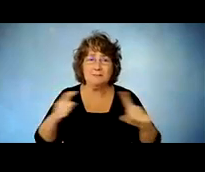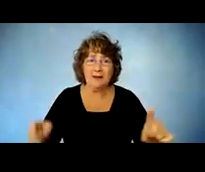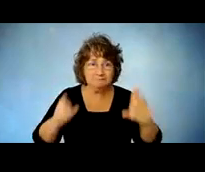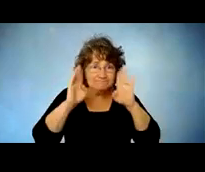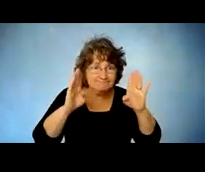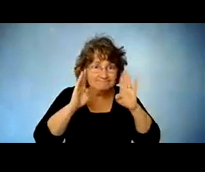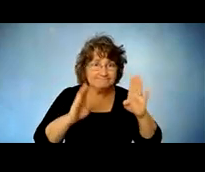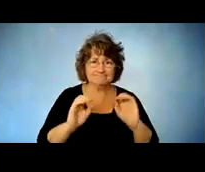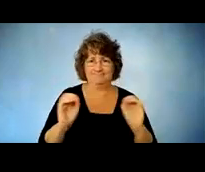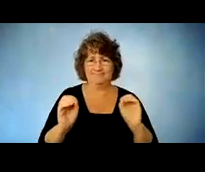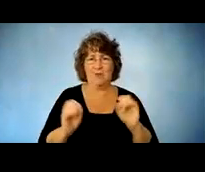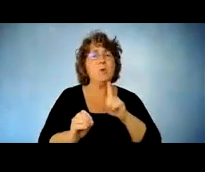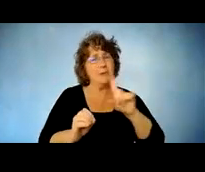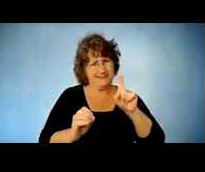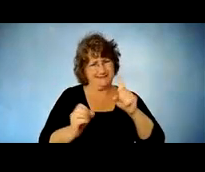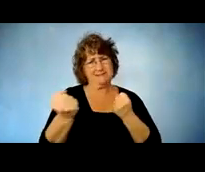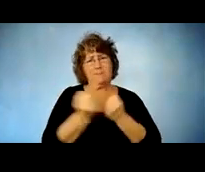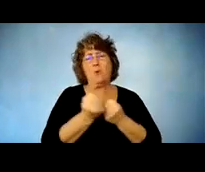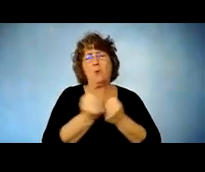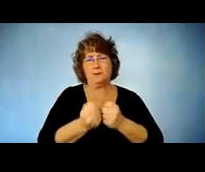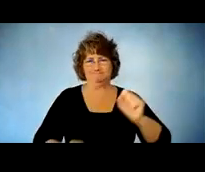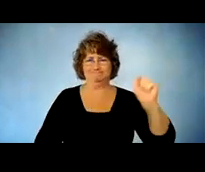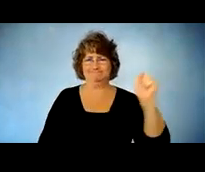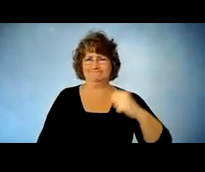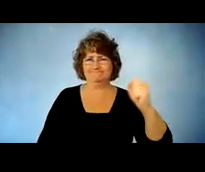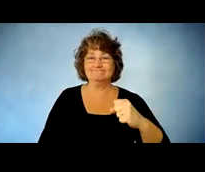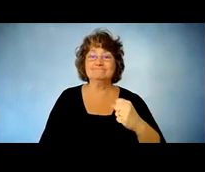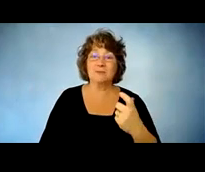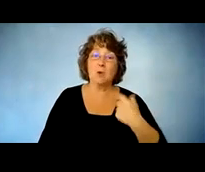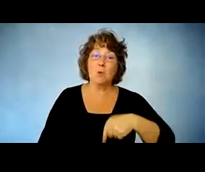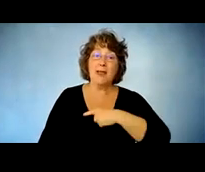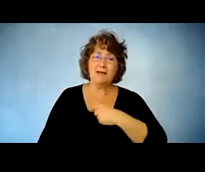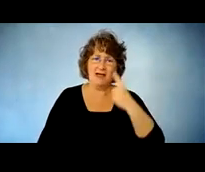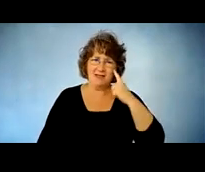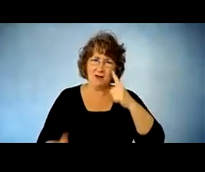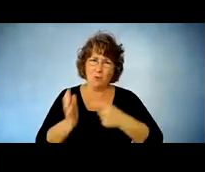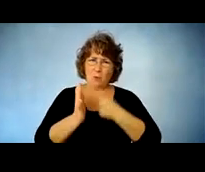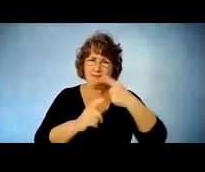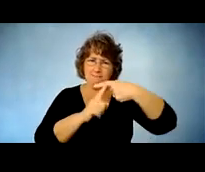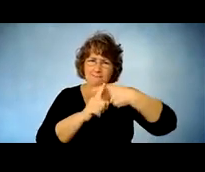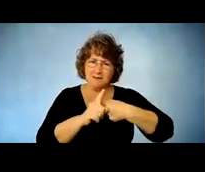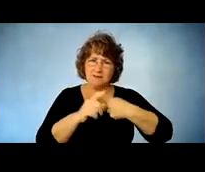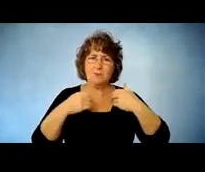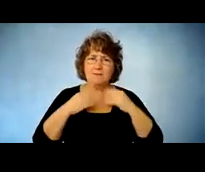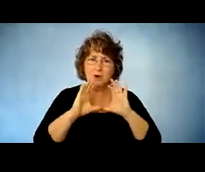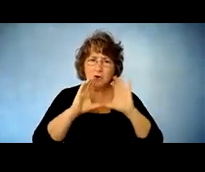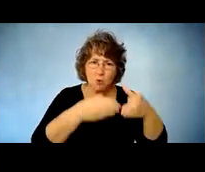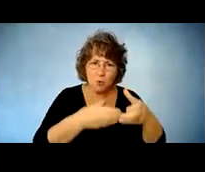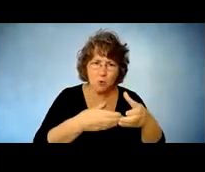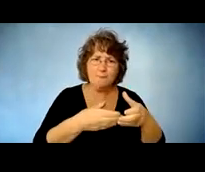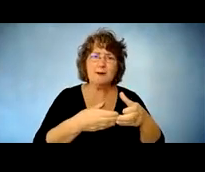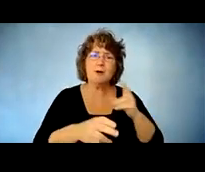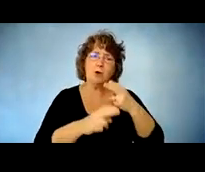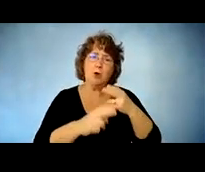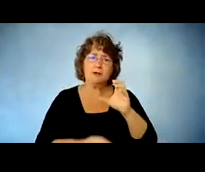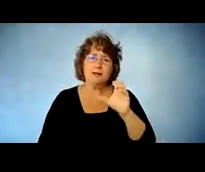that they need support um so we have um i think it's once a month a group um called caregiver corner and it's run